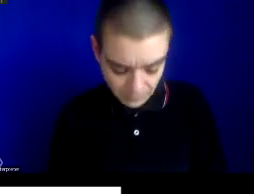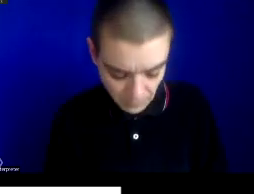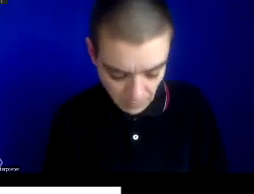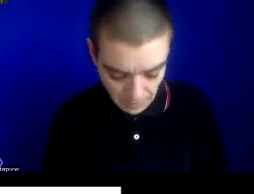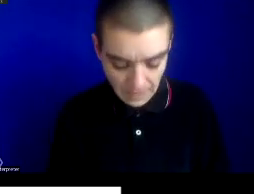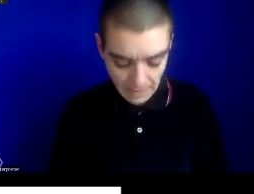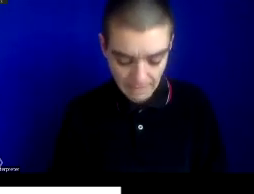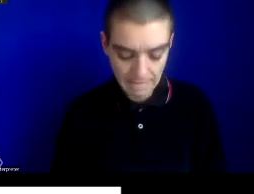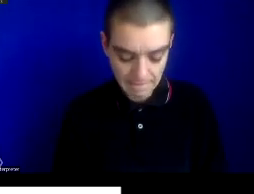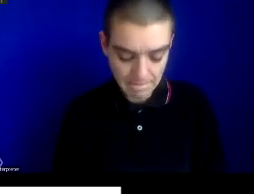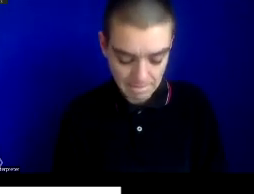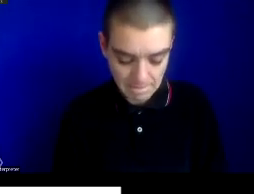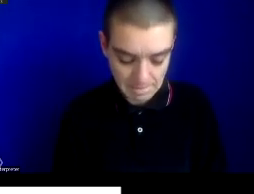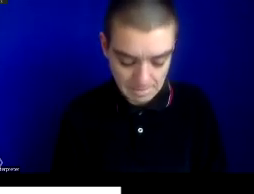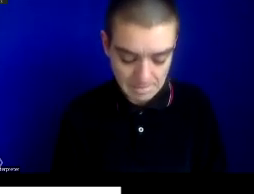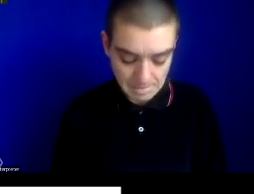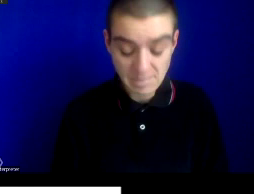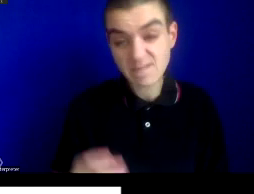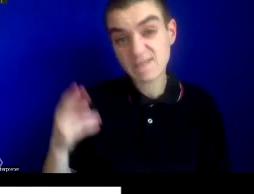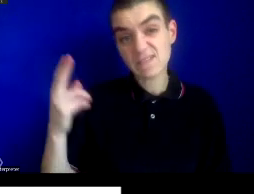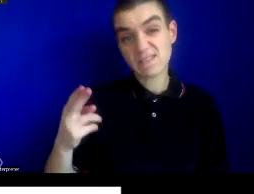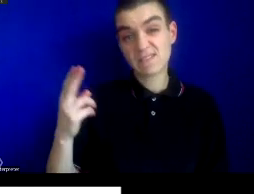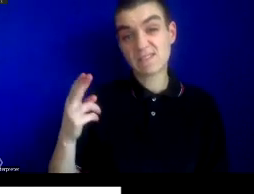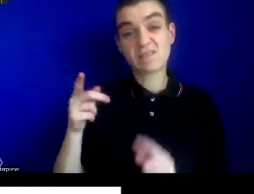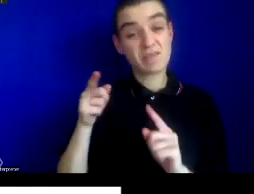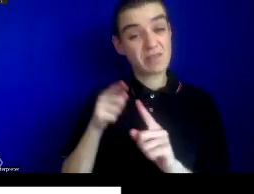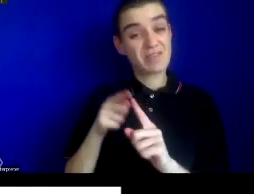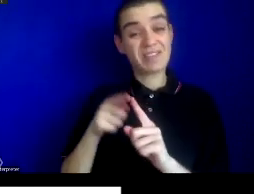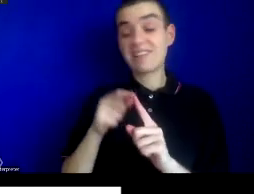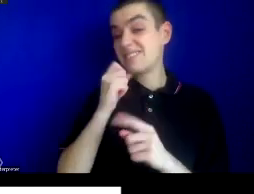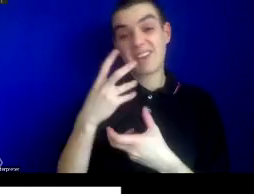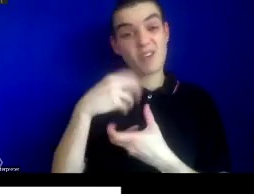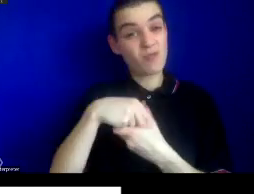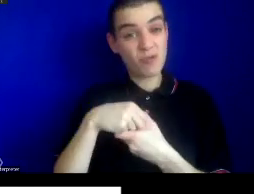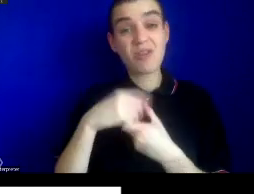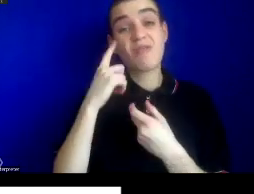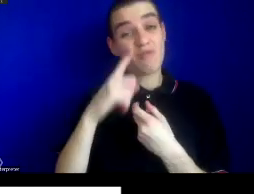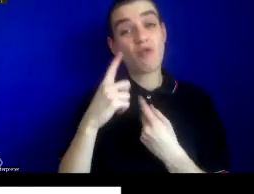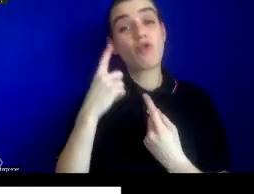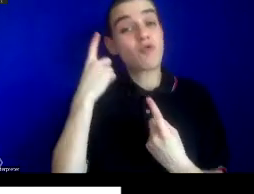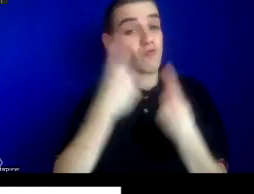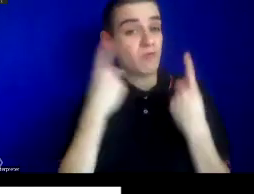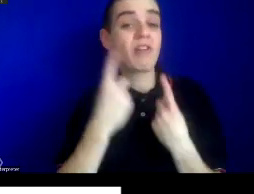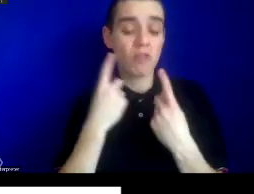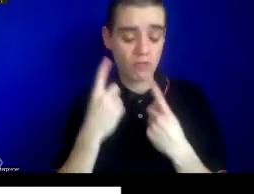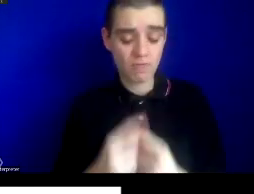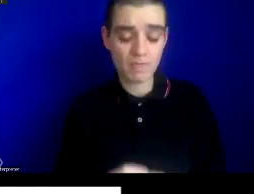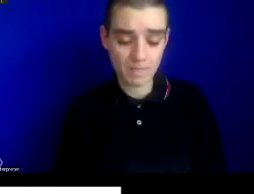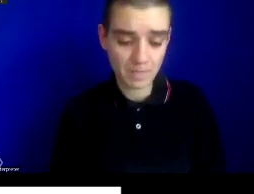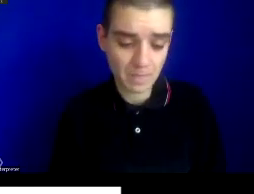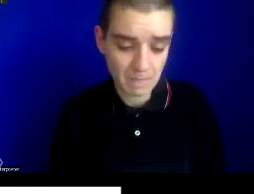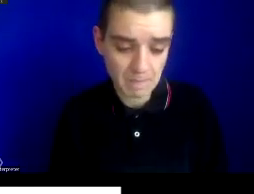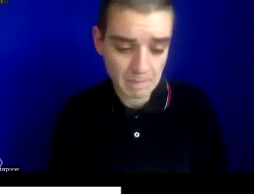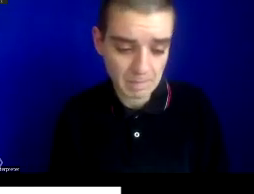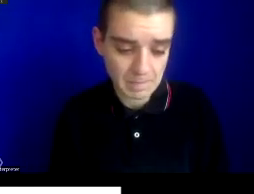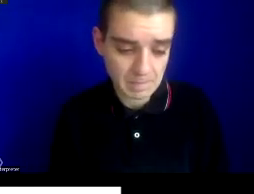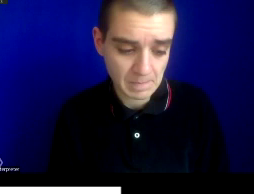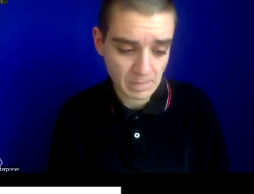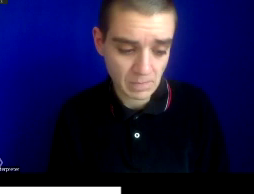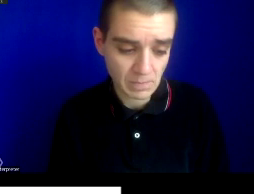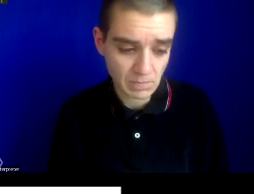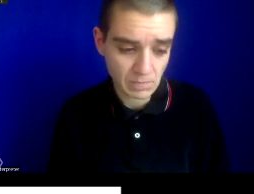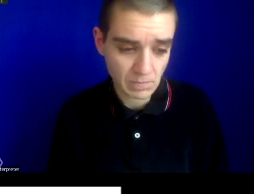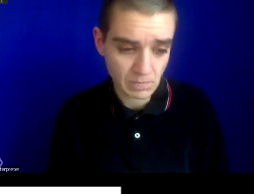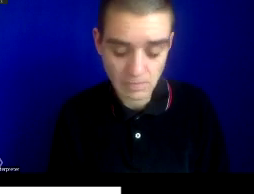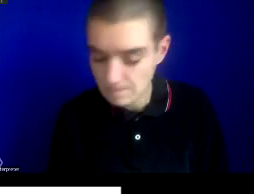disease studies have historically not been in the domain or included within the critical phenomena of social analysis. Perhaps